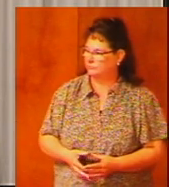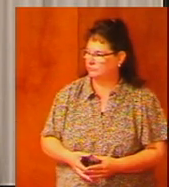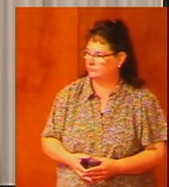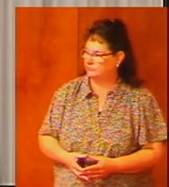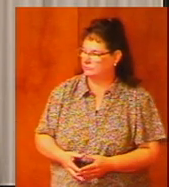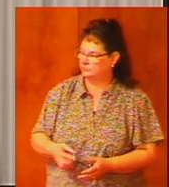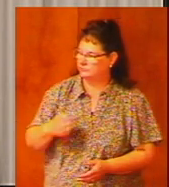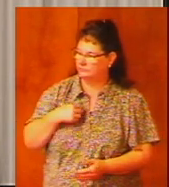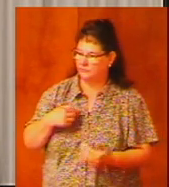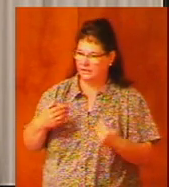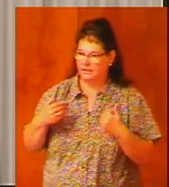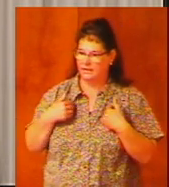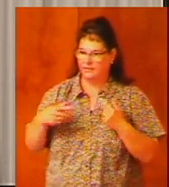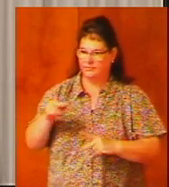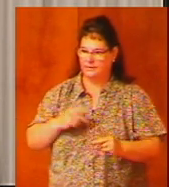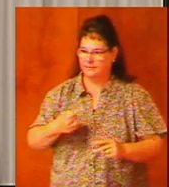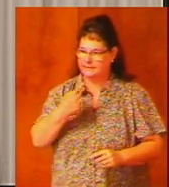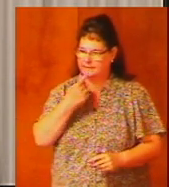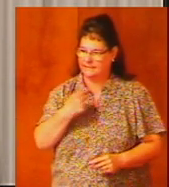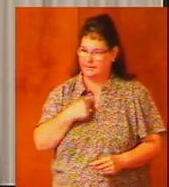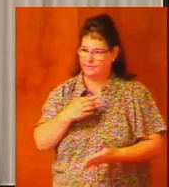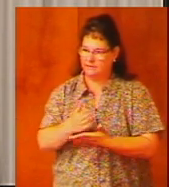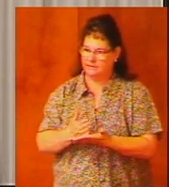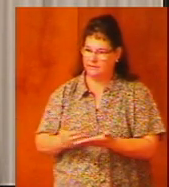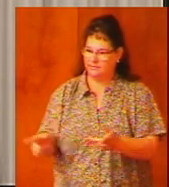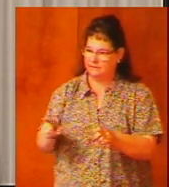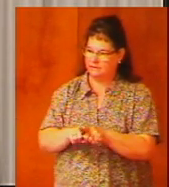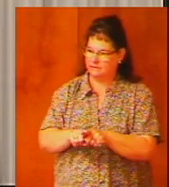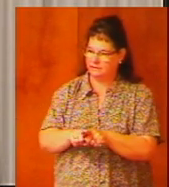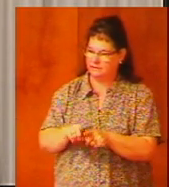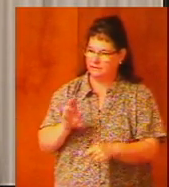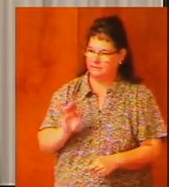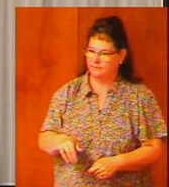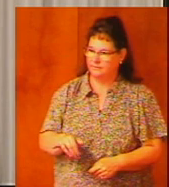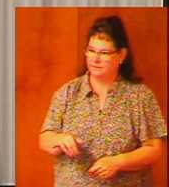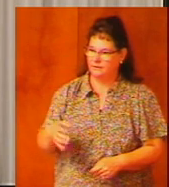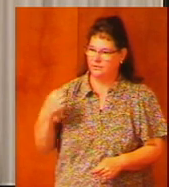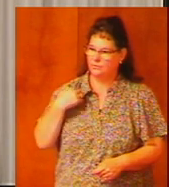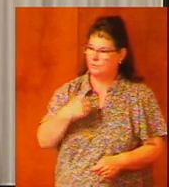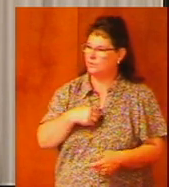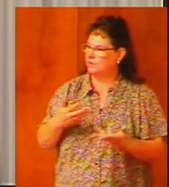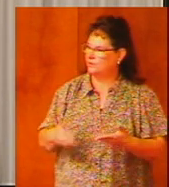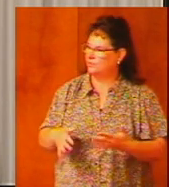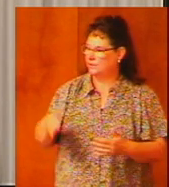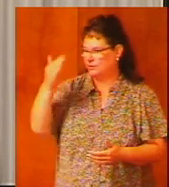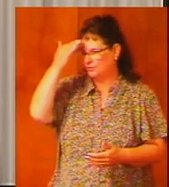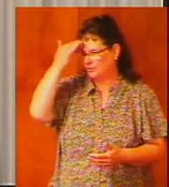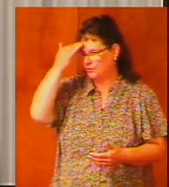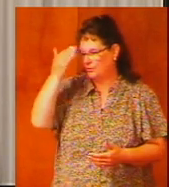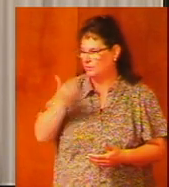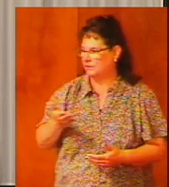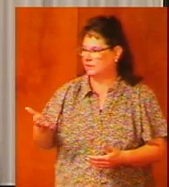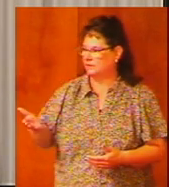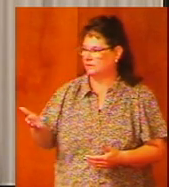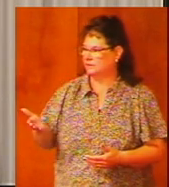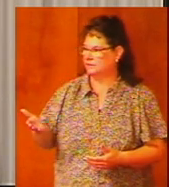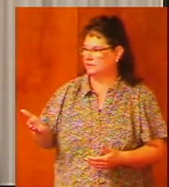I've had people tell me something like that we already know these things